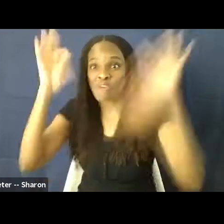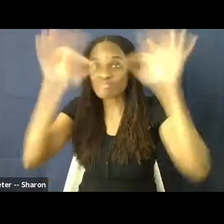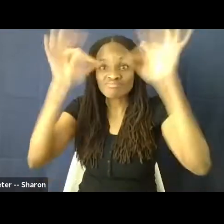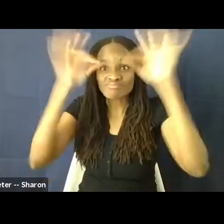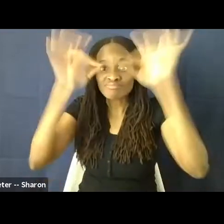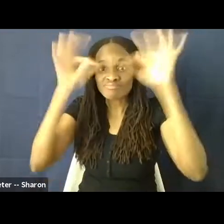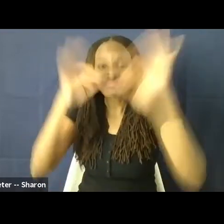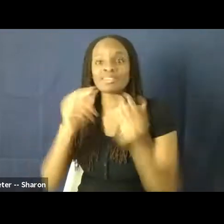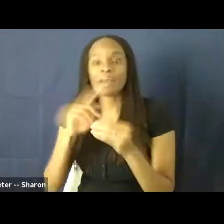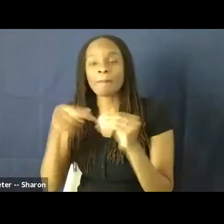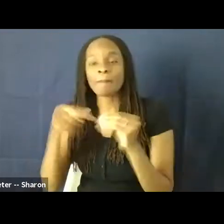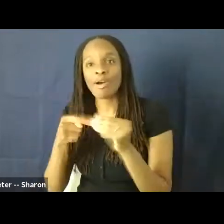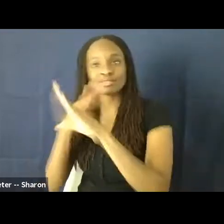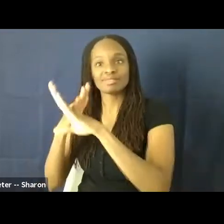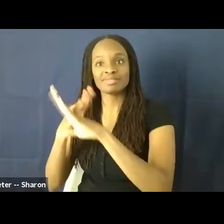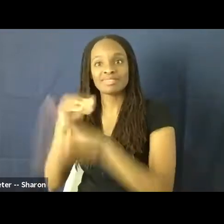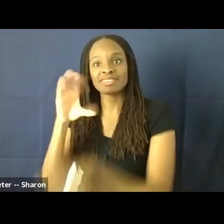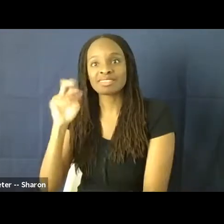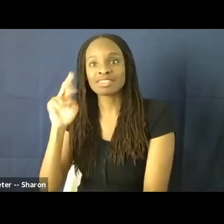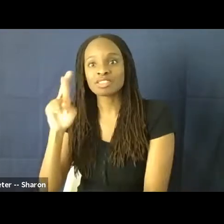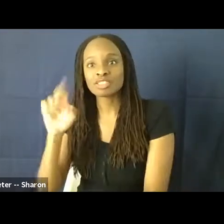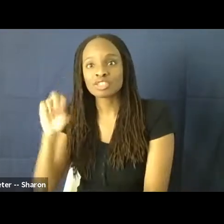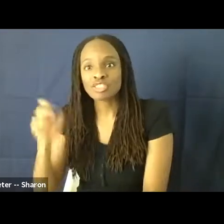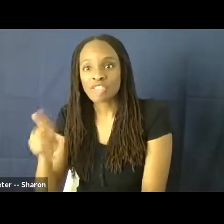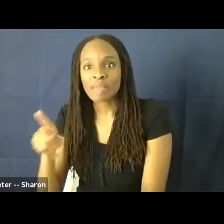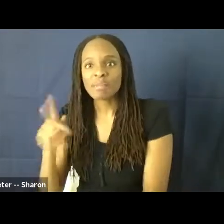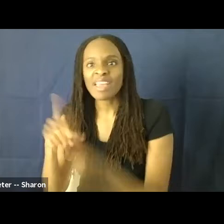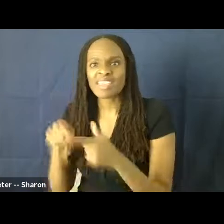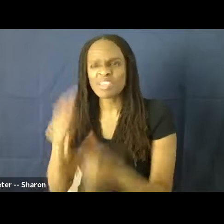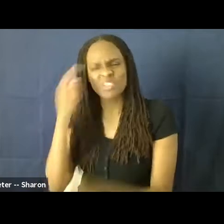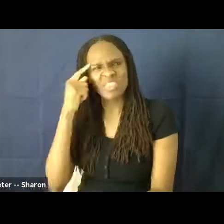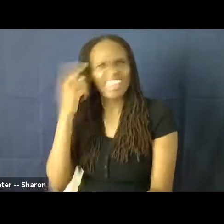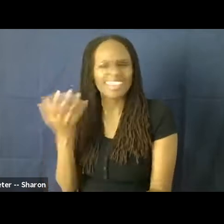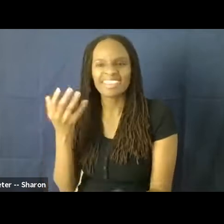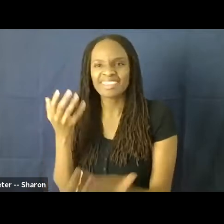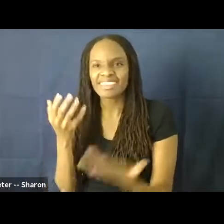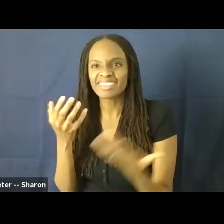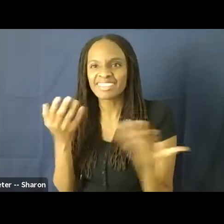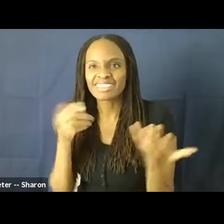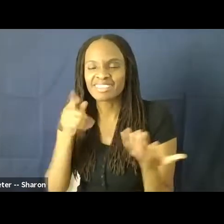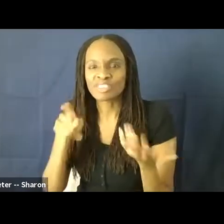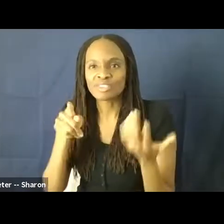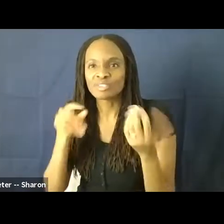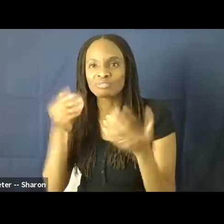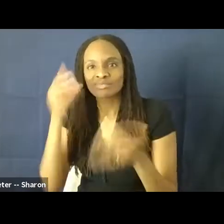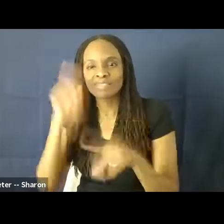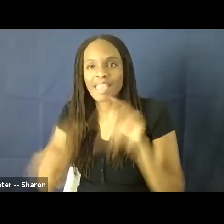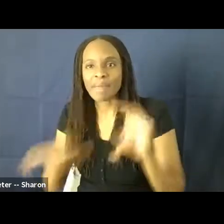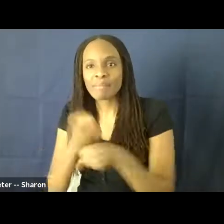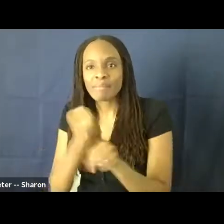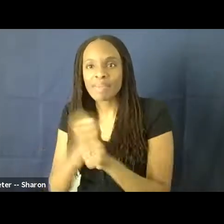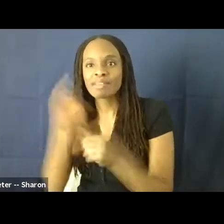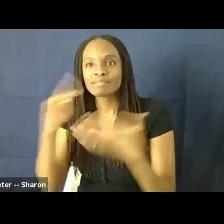censorship in the beginning, then the assumptions, like my professor saying, it just won't get made the other way around. So just switch it, right? And then we don't realize that we're